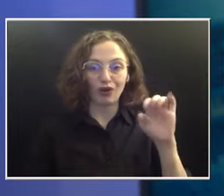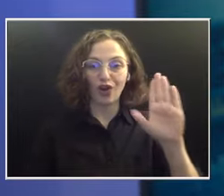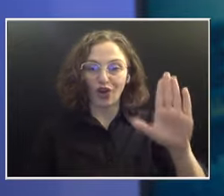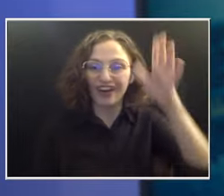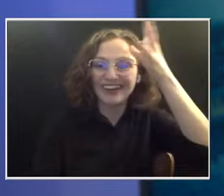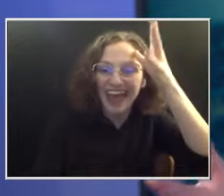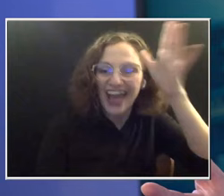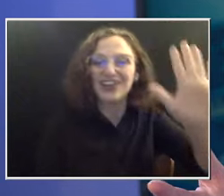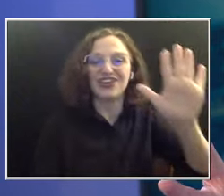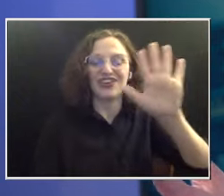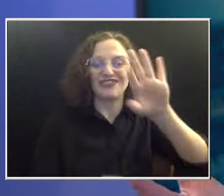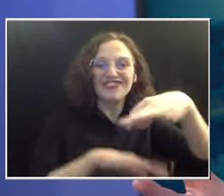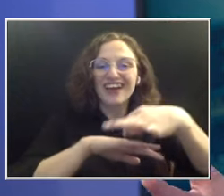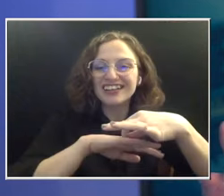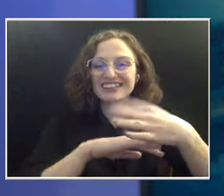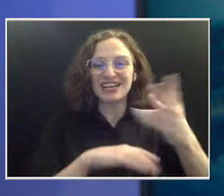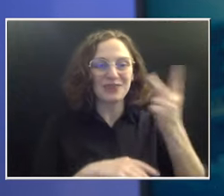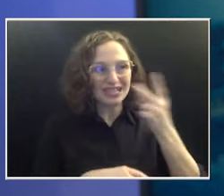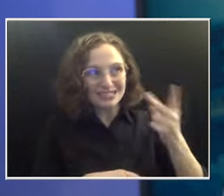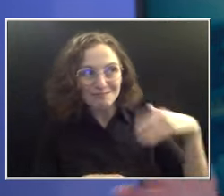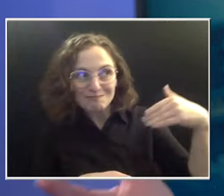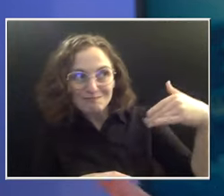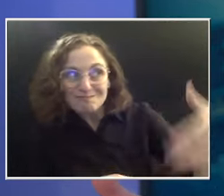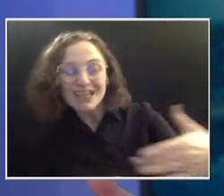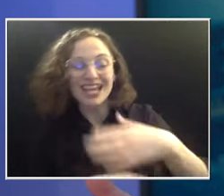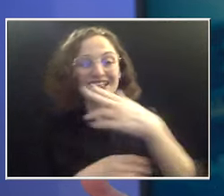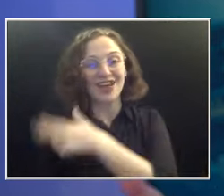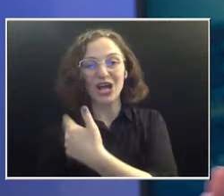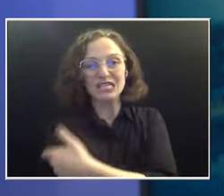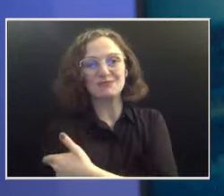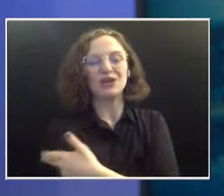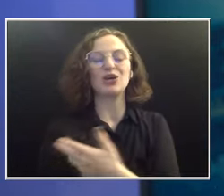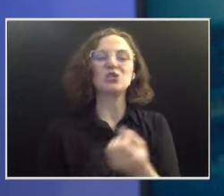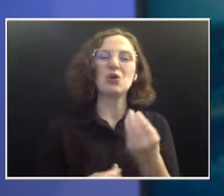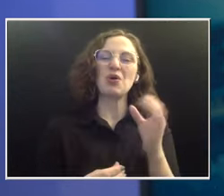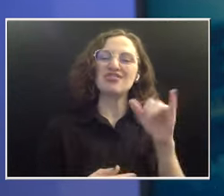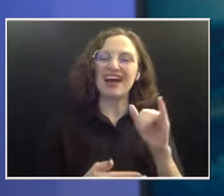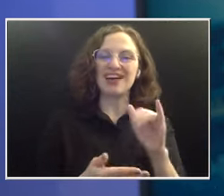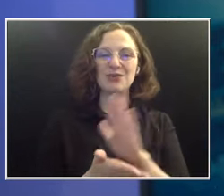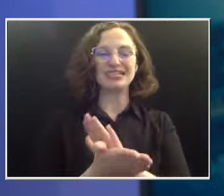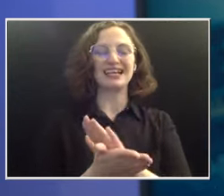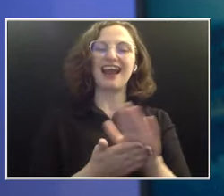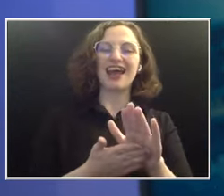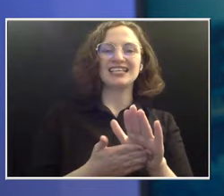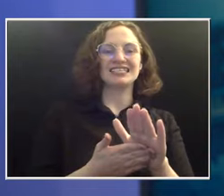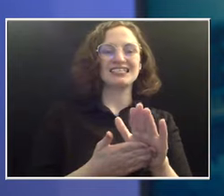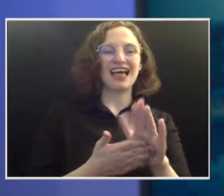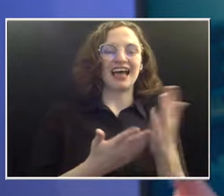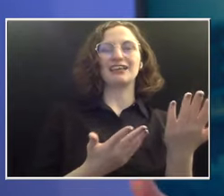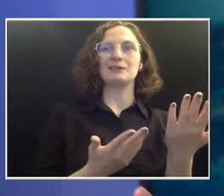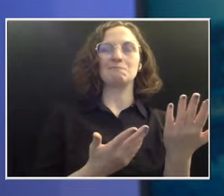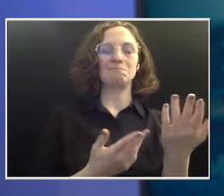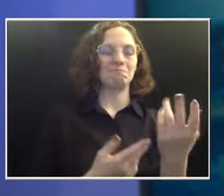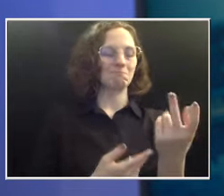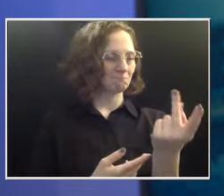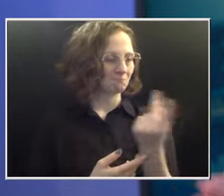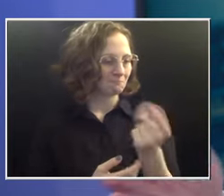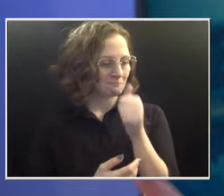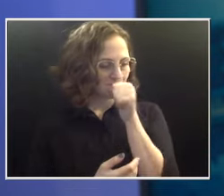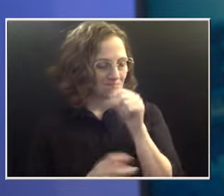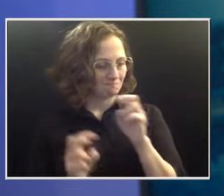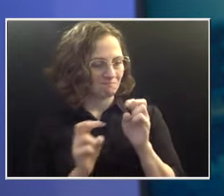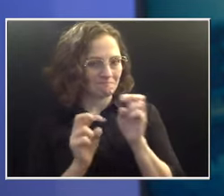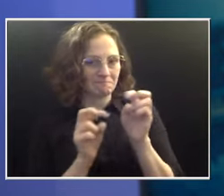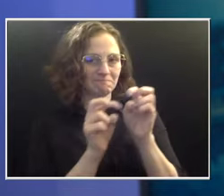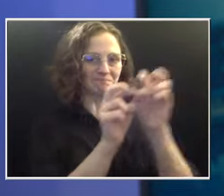met them a bunch. But it was just a really nice icing on a, just, we'd gone through this whole journey together, and it was not easy,